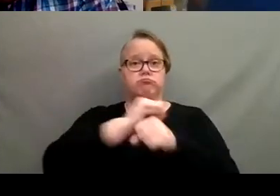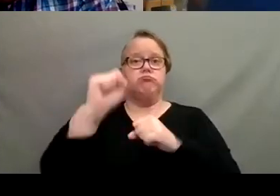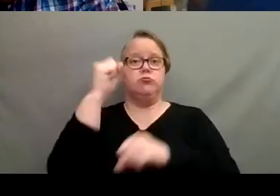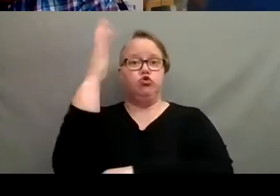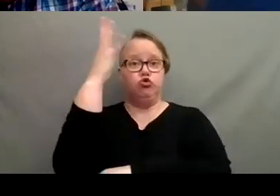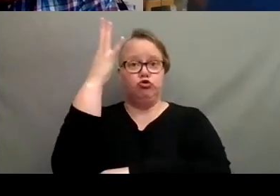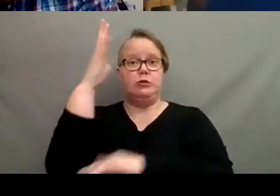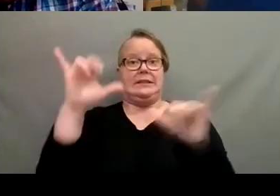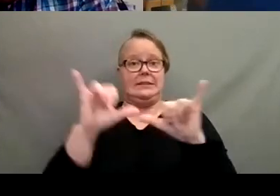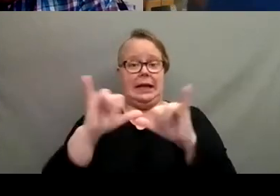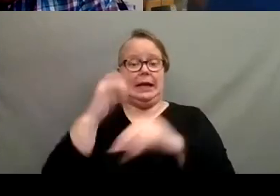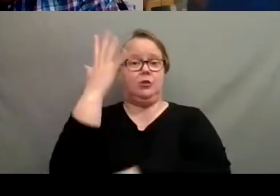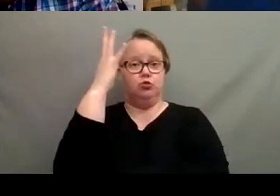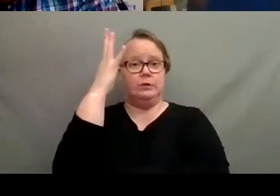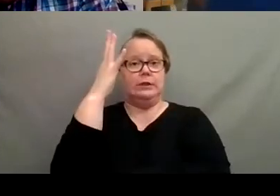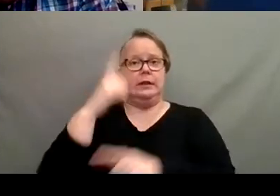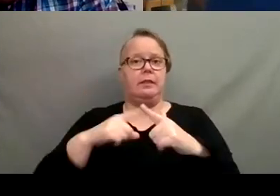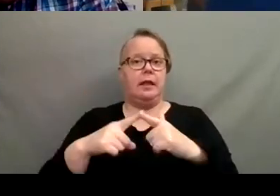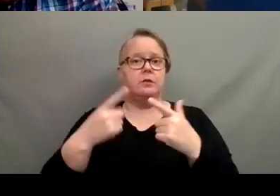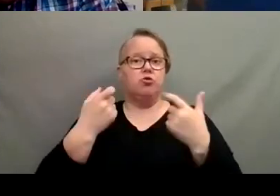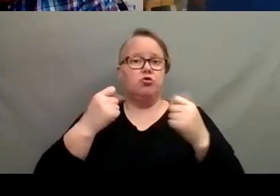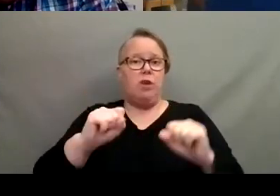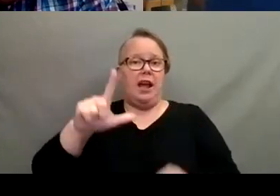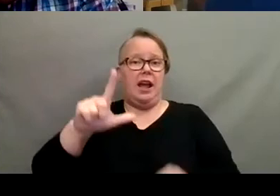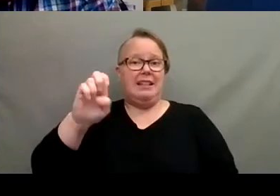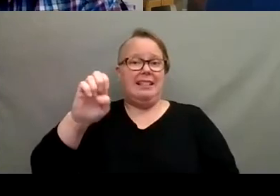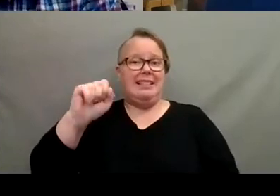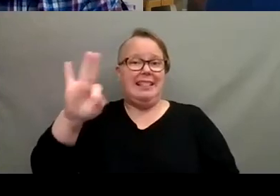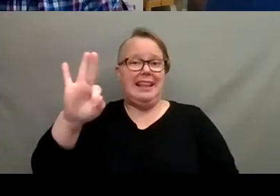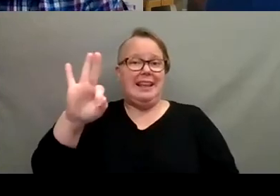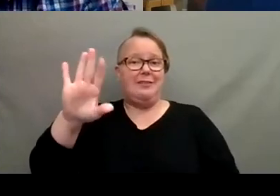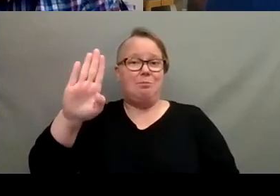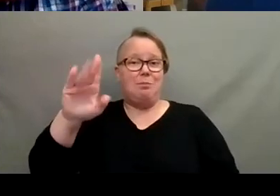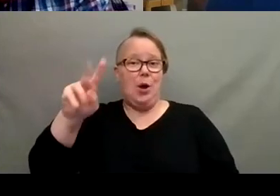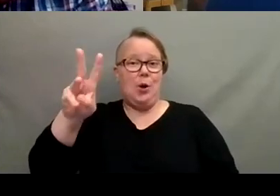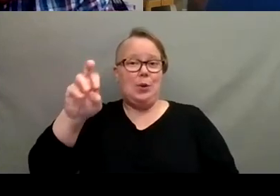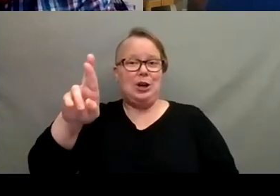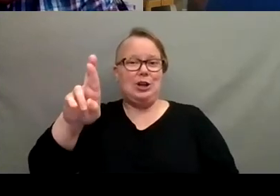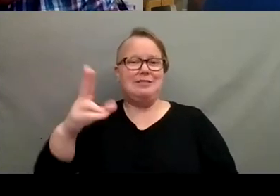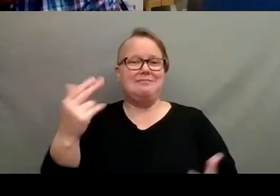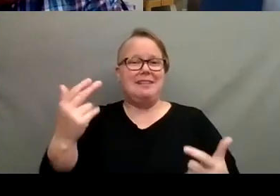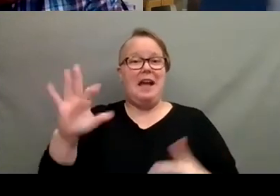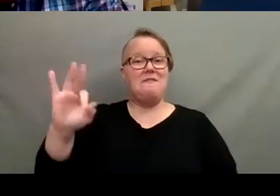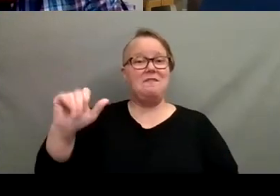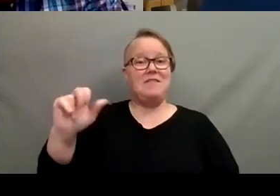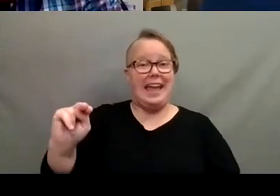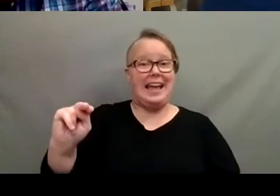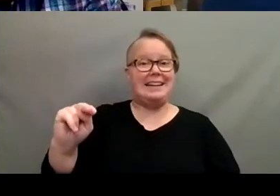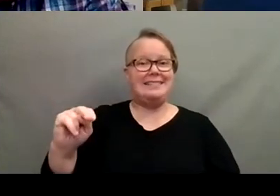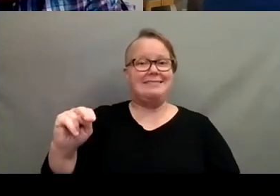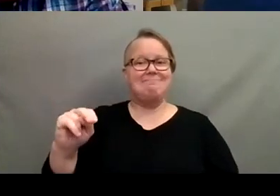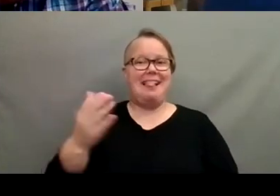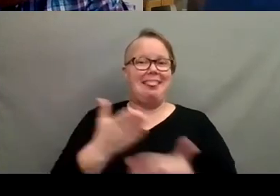um, uh, try a leaf blower and maybe that'll work. Put a fan on it and just let it